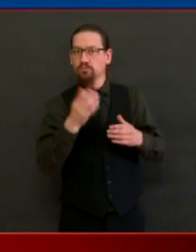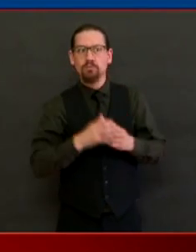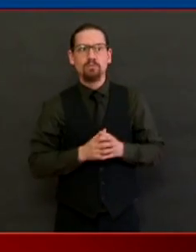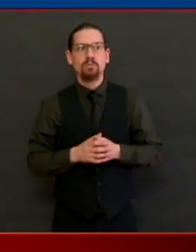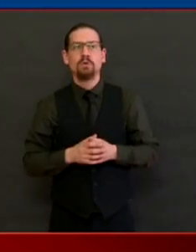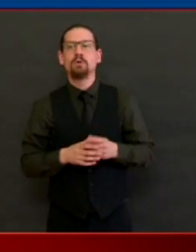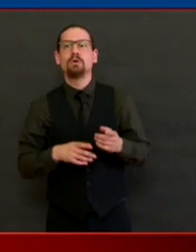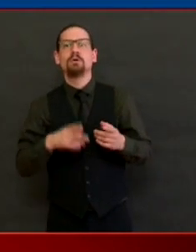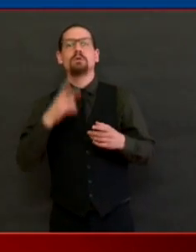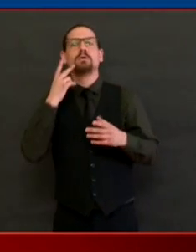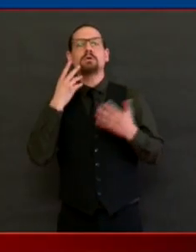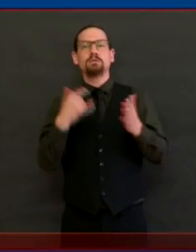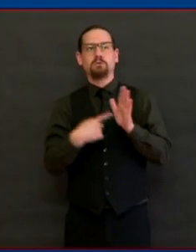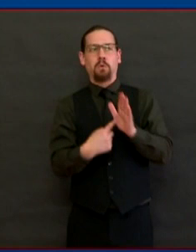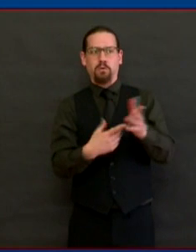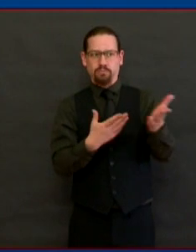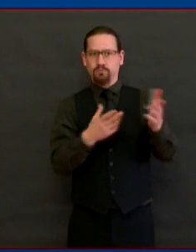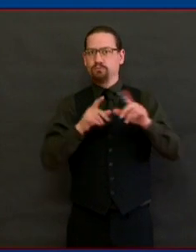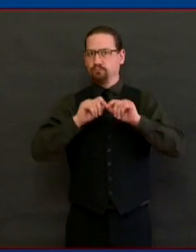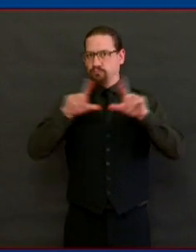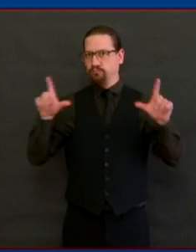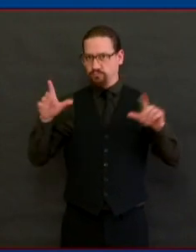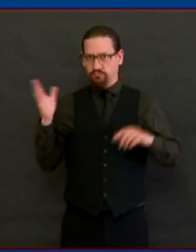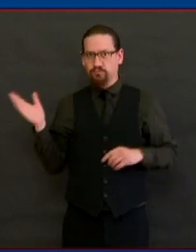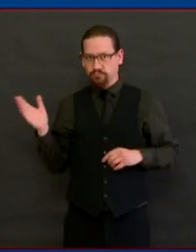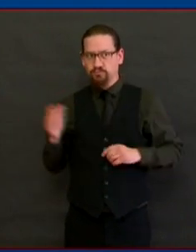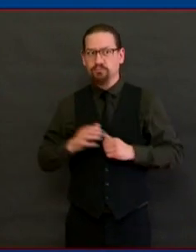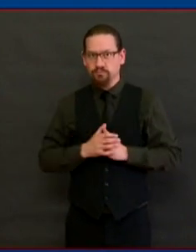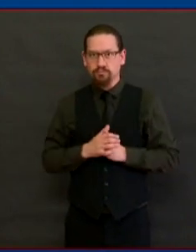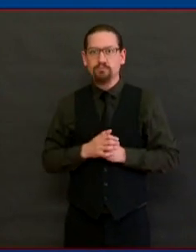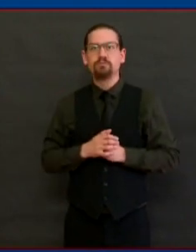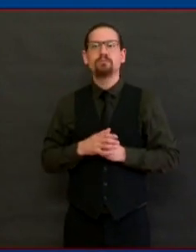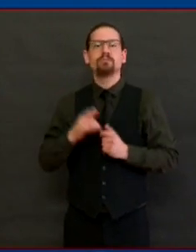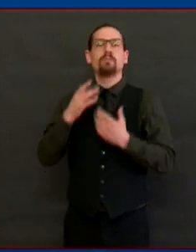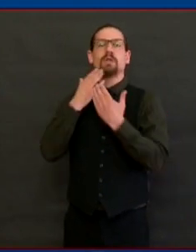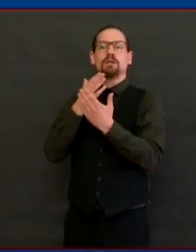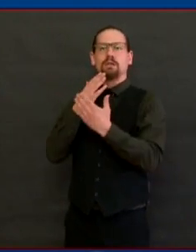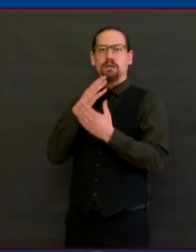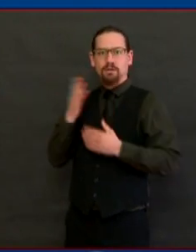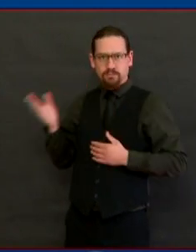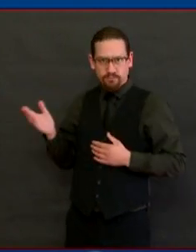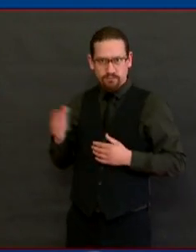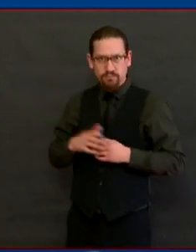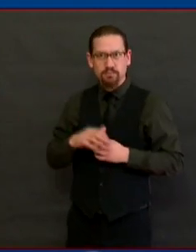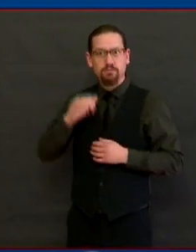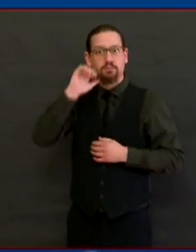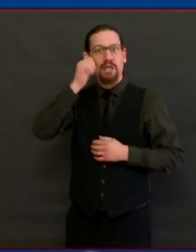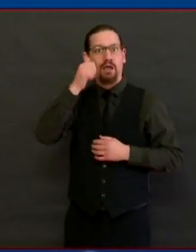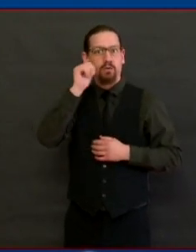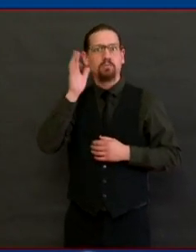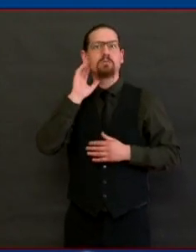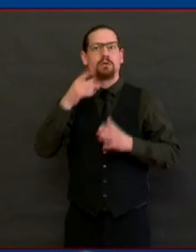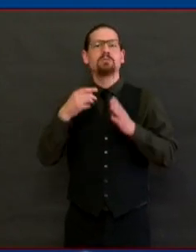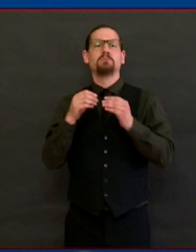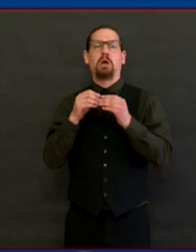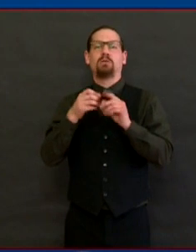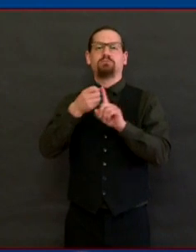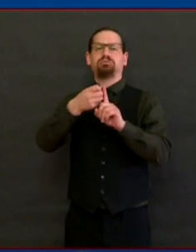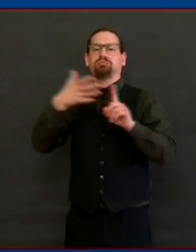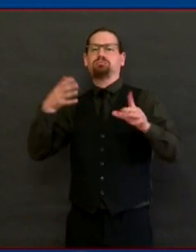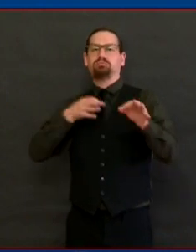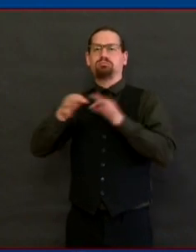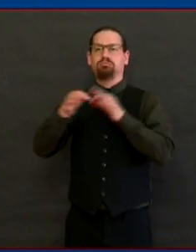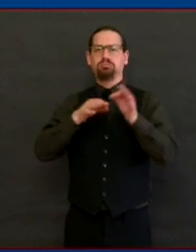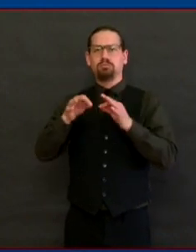you're working with? thank you, Matt. So tomorrow I plan to share some of the data that